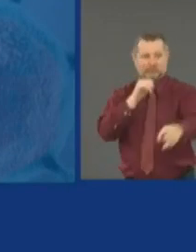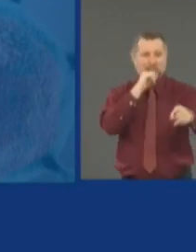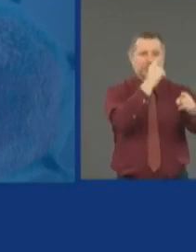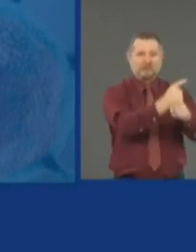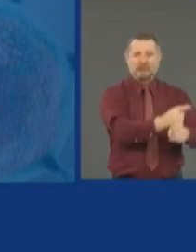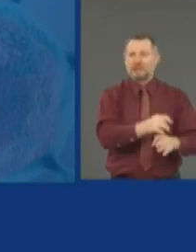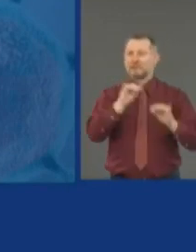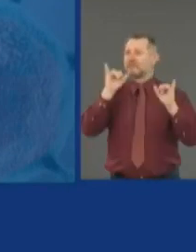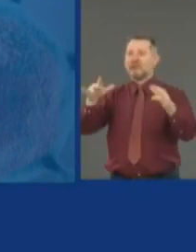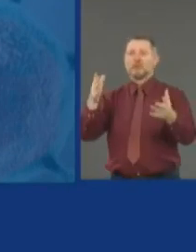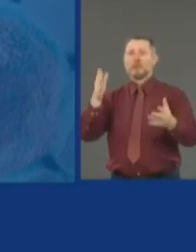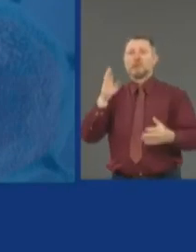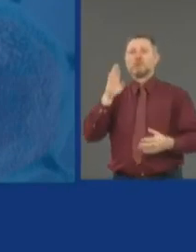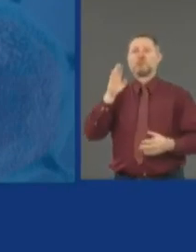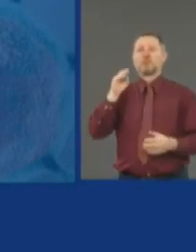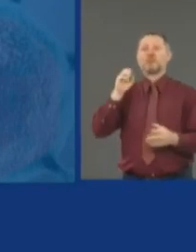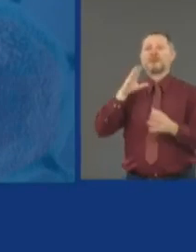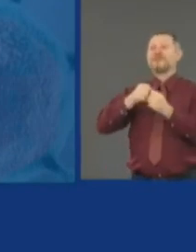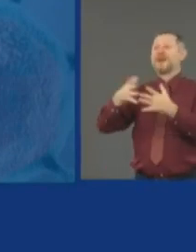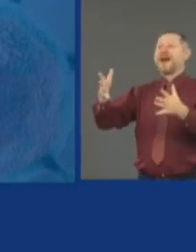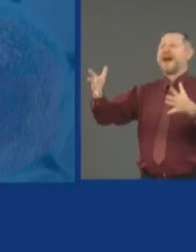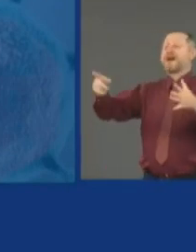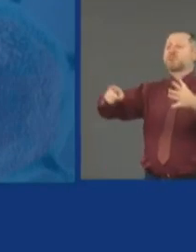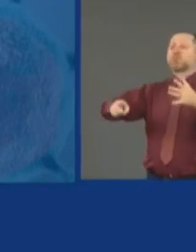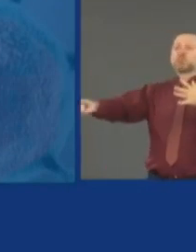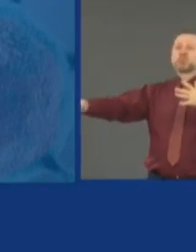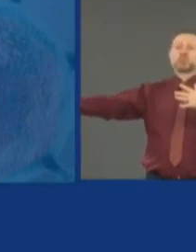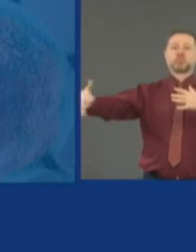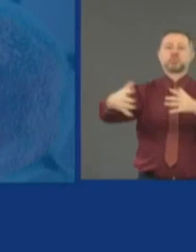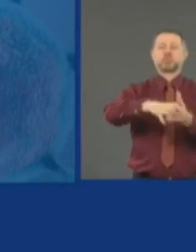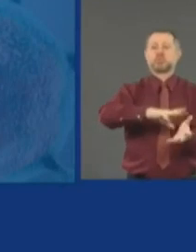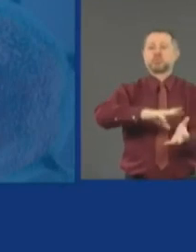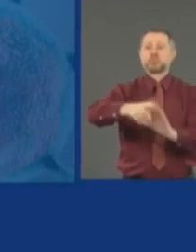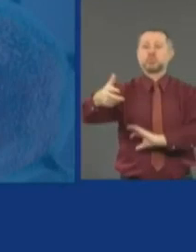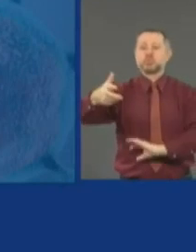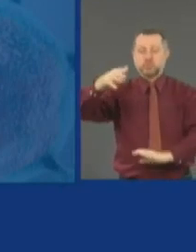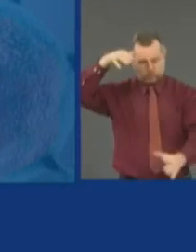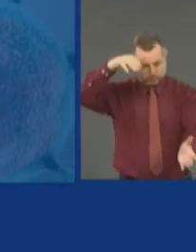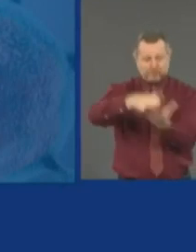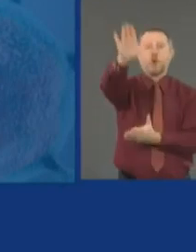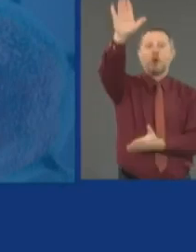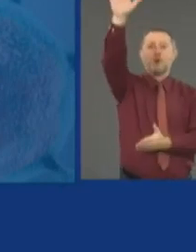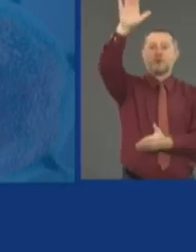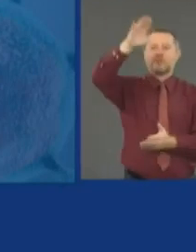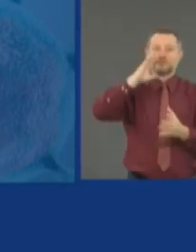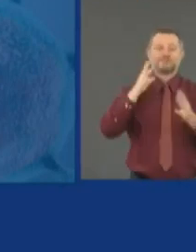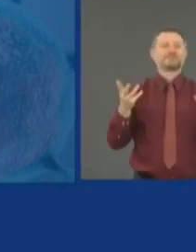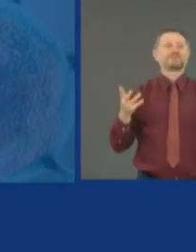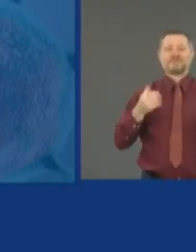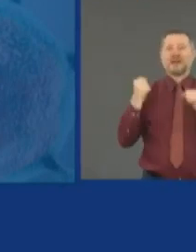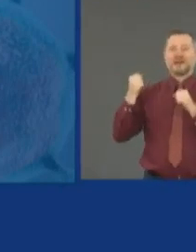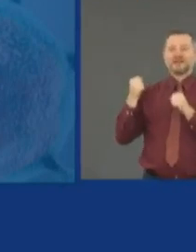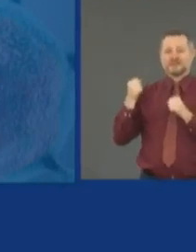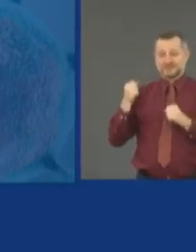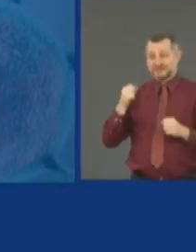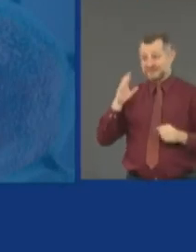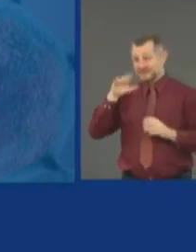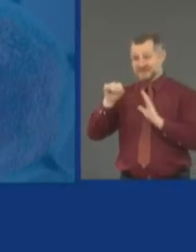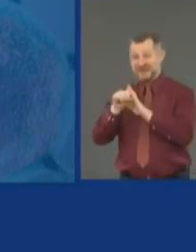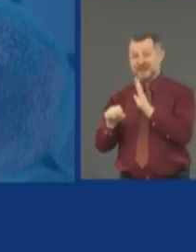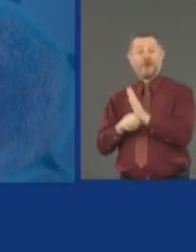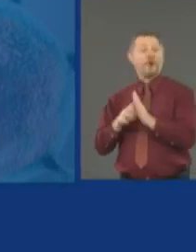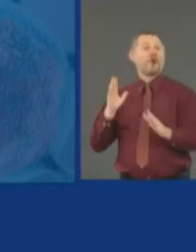Period. You look at the states that opened fast without metrics, without guardrails.